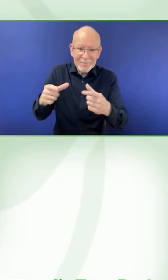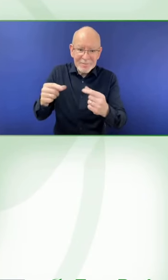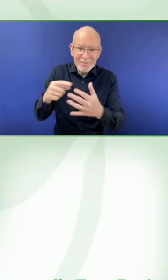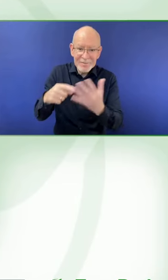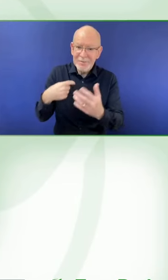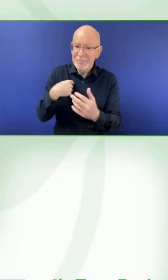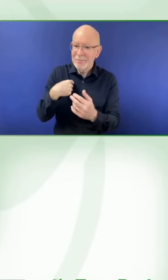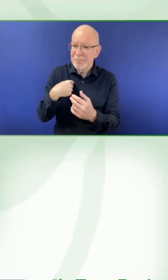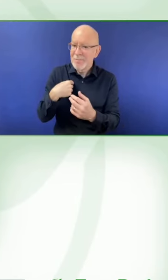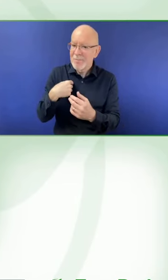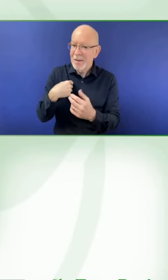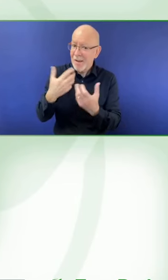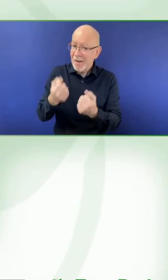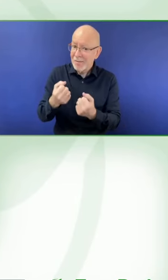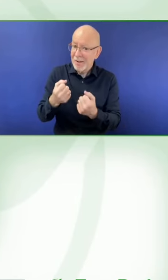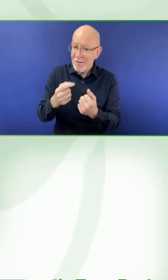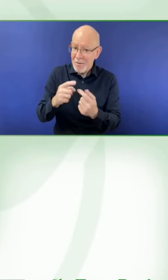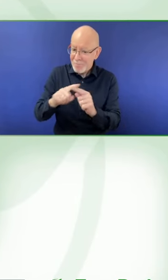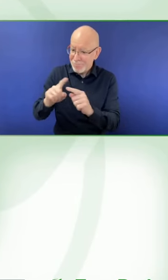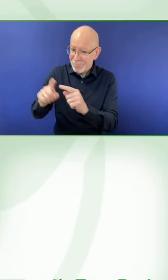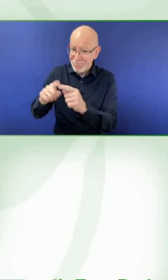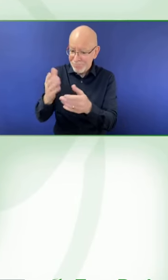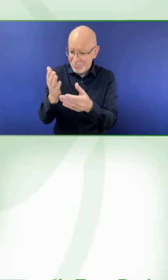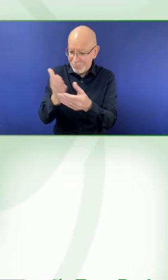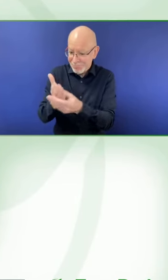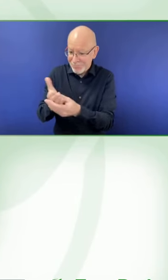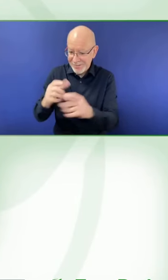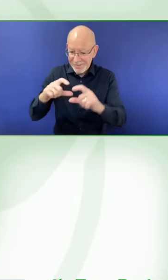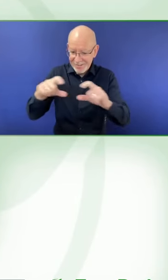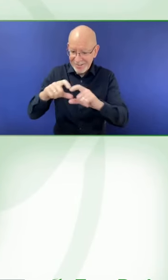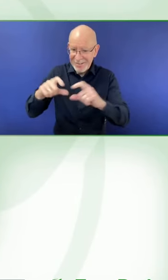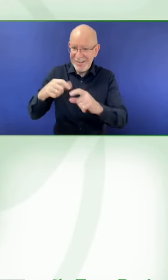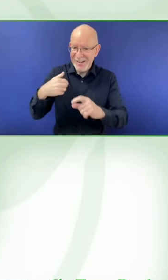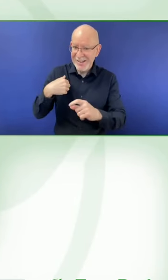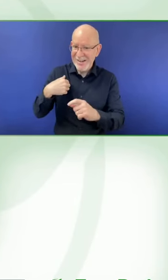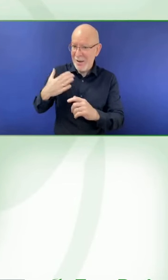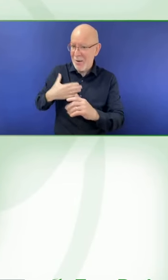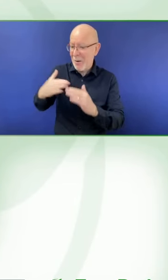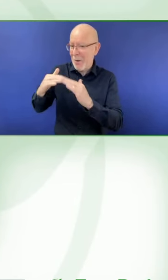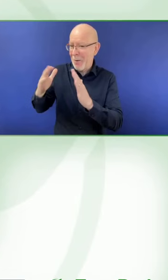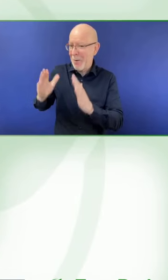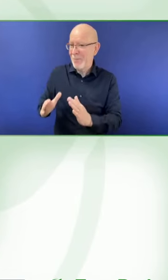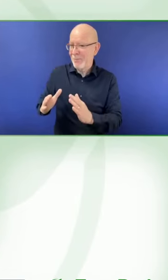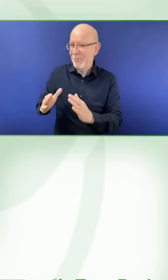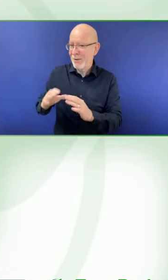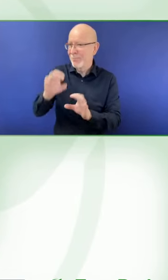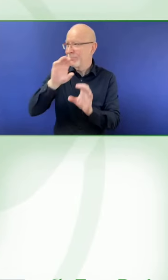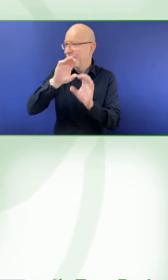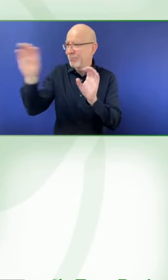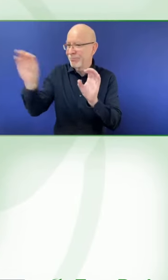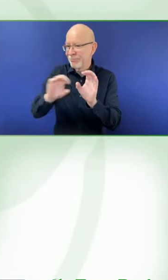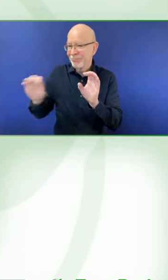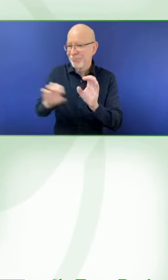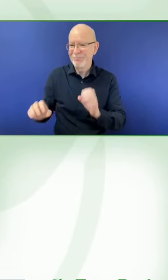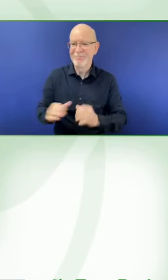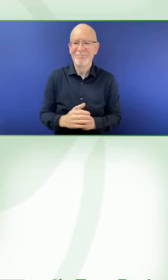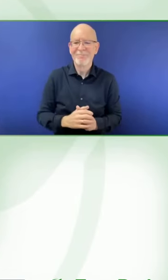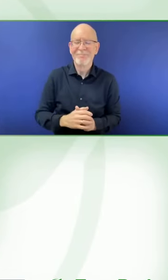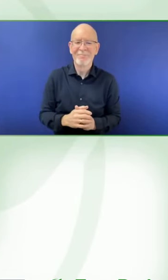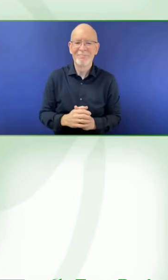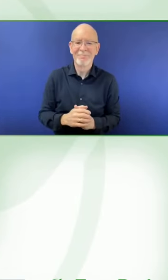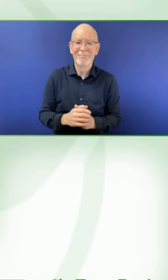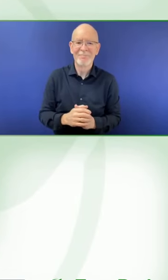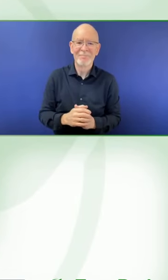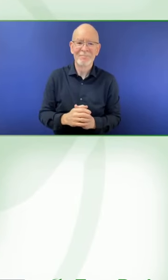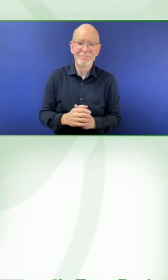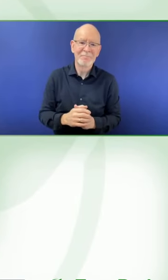do the vibration. That's something that's actually really important and reminded me of a comment I had from a customer who was